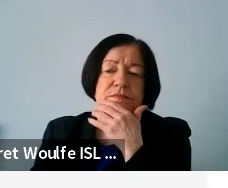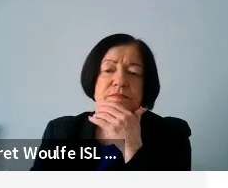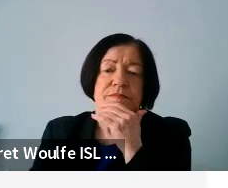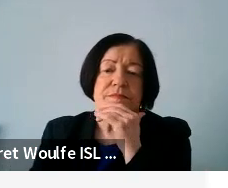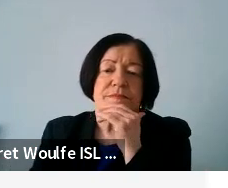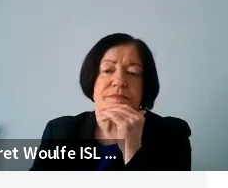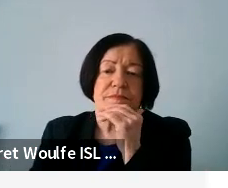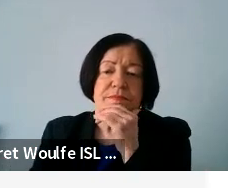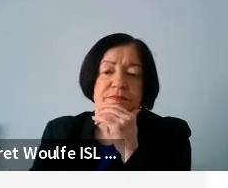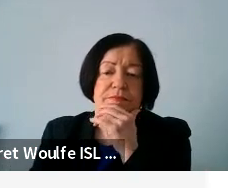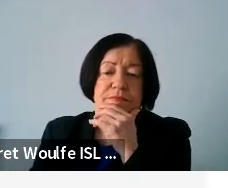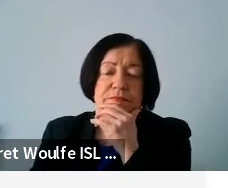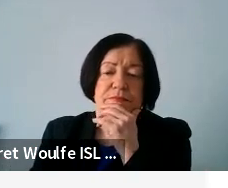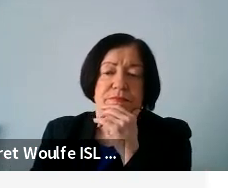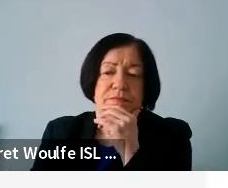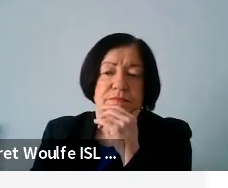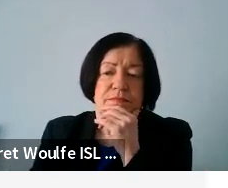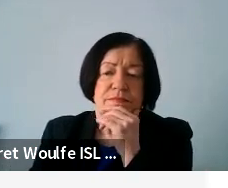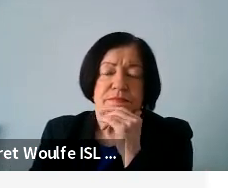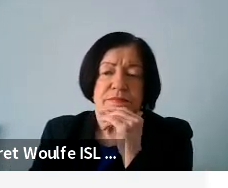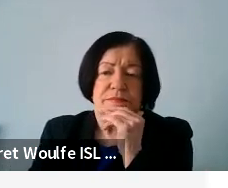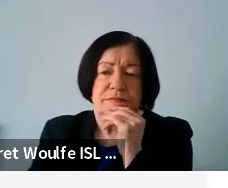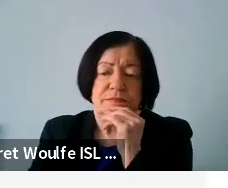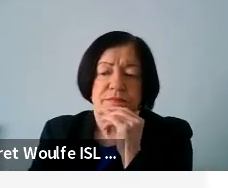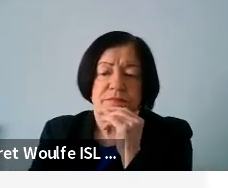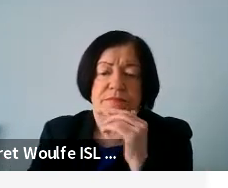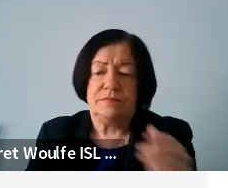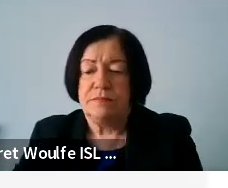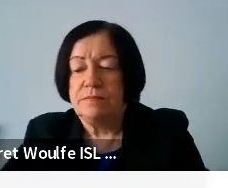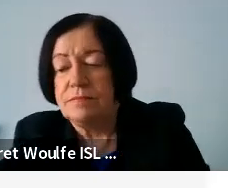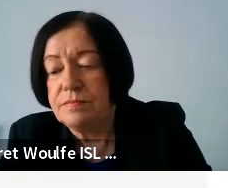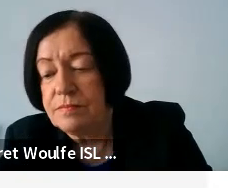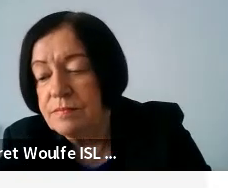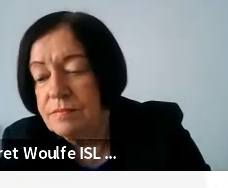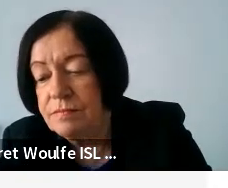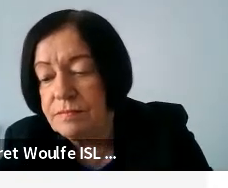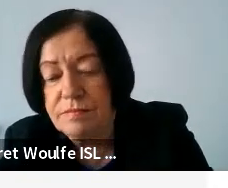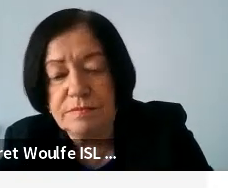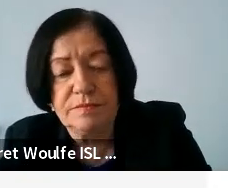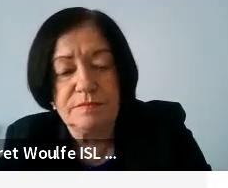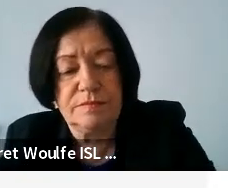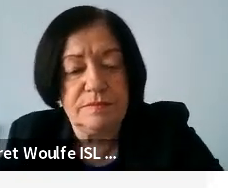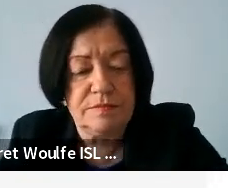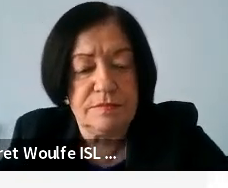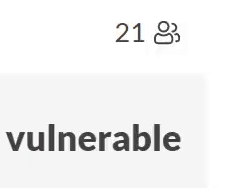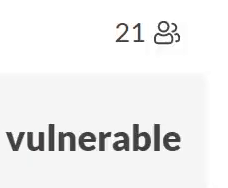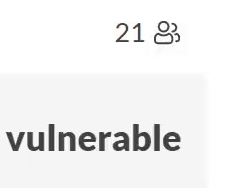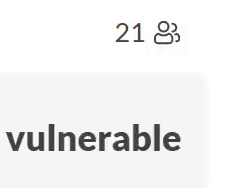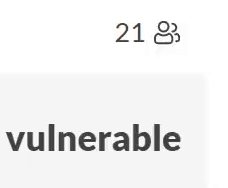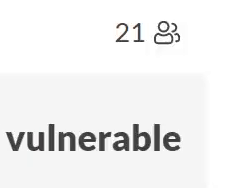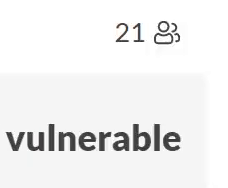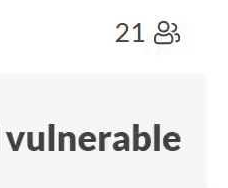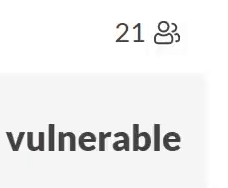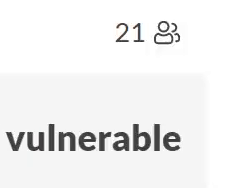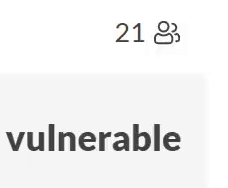I'm just wondering on all of this, if they have the same debates when people were all learning how to read, you know, like